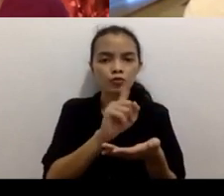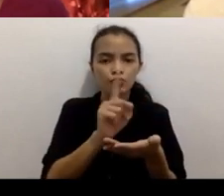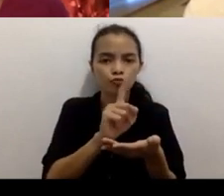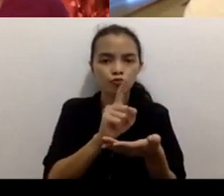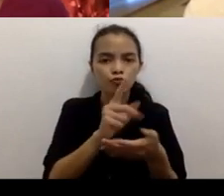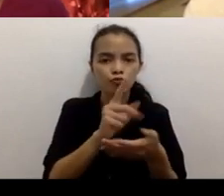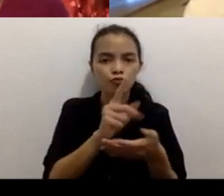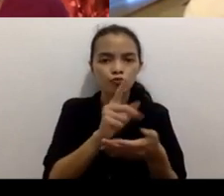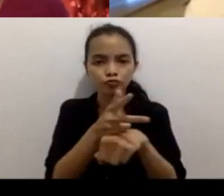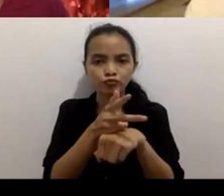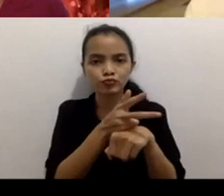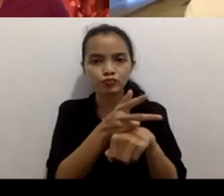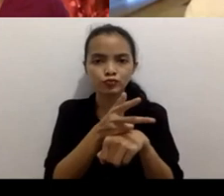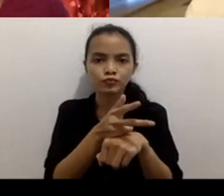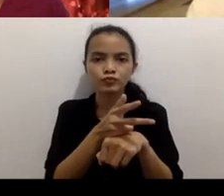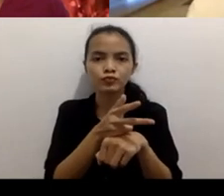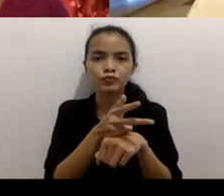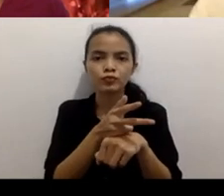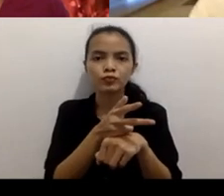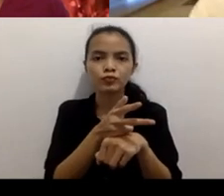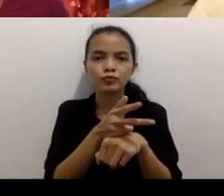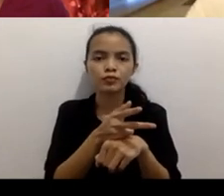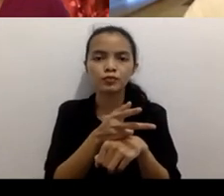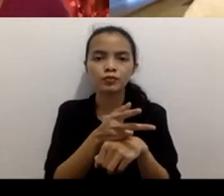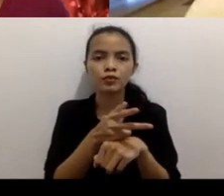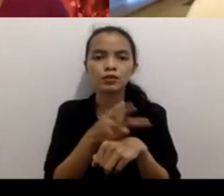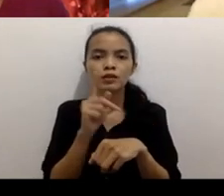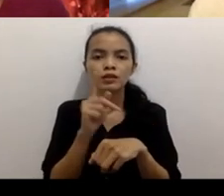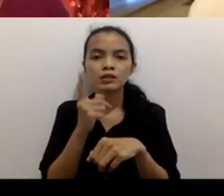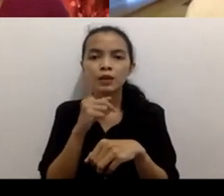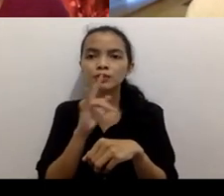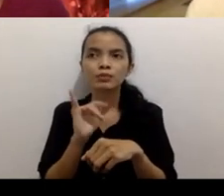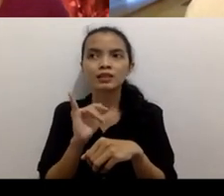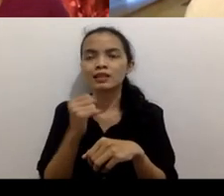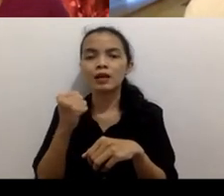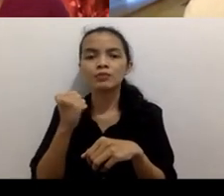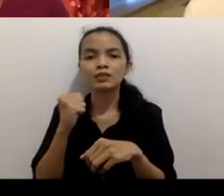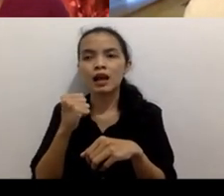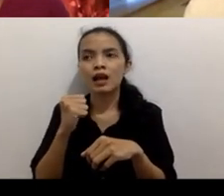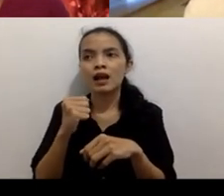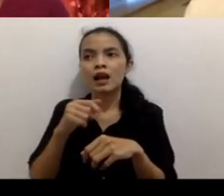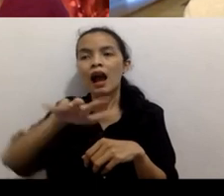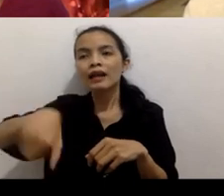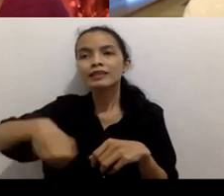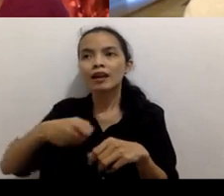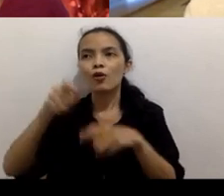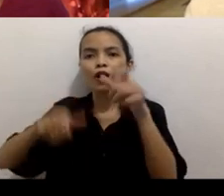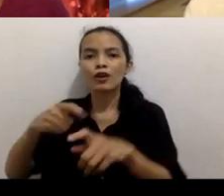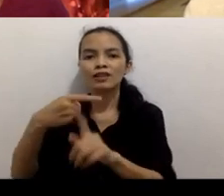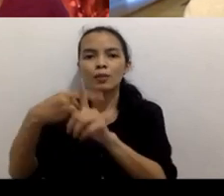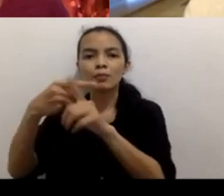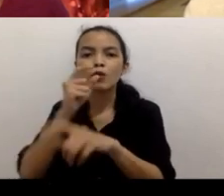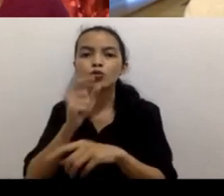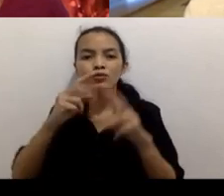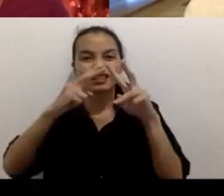first of all we could we could not use my crew to do any investigation and anything we could uncover any of the